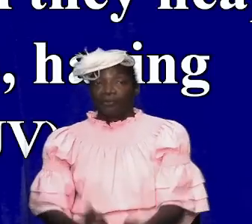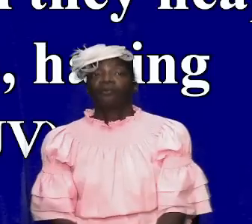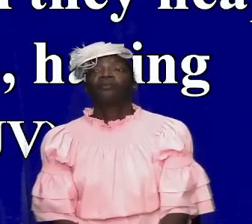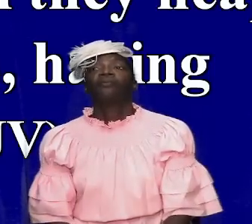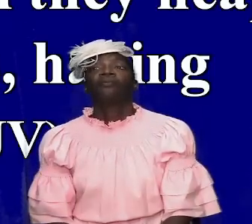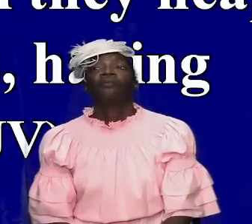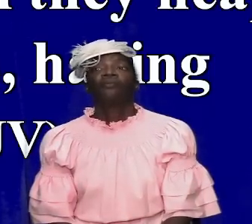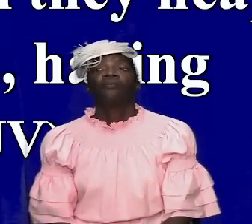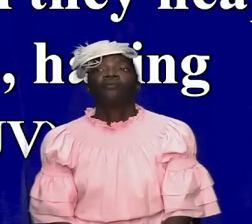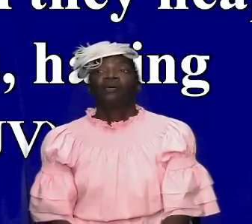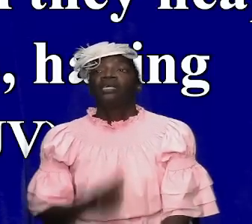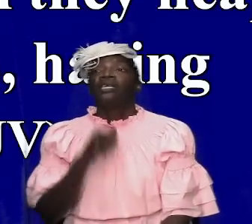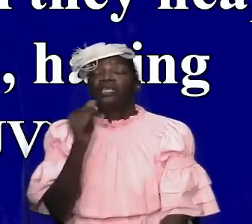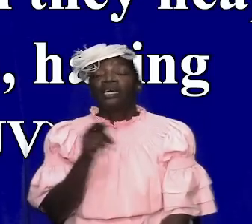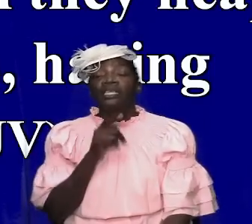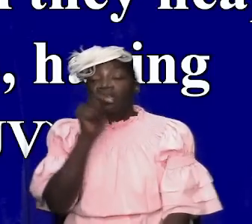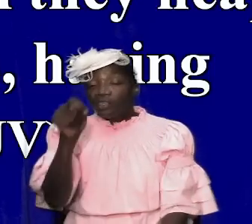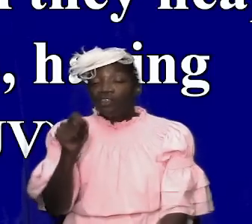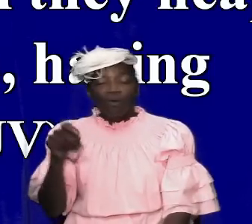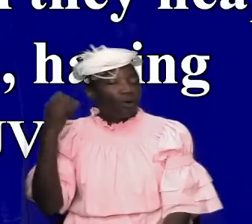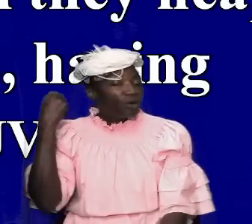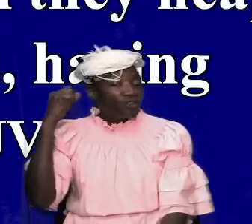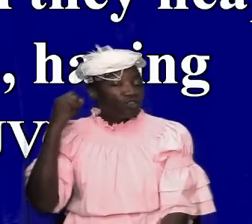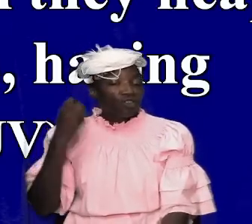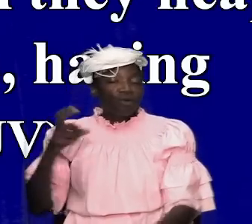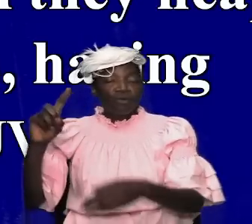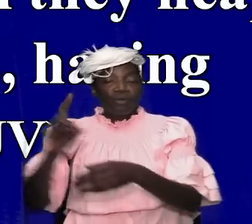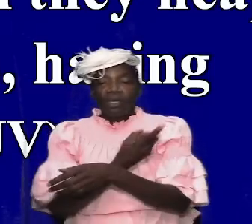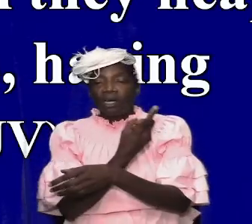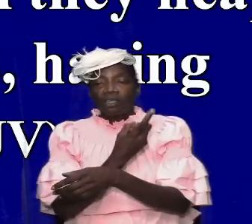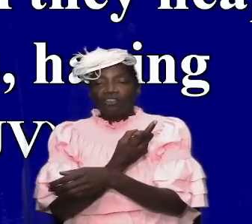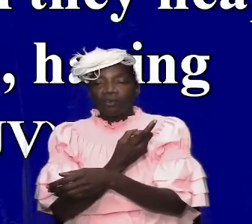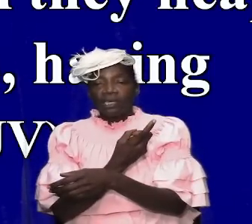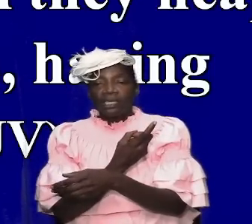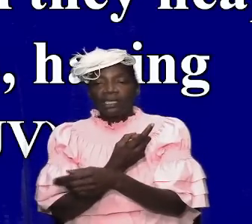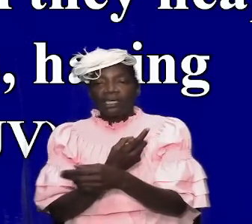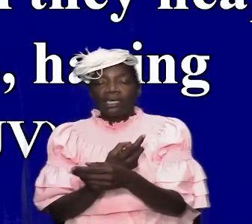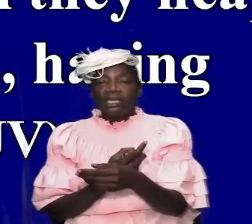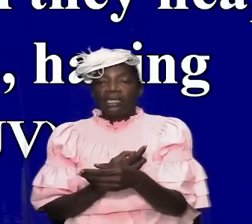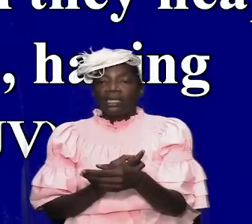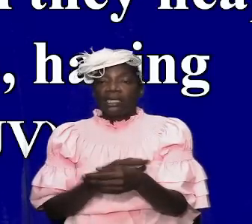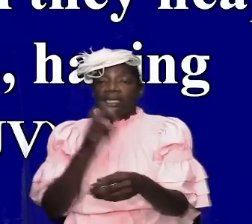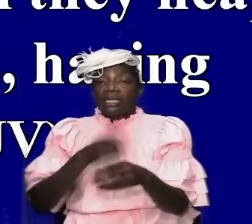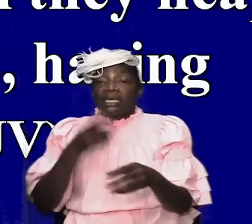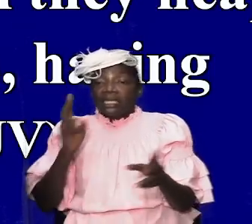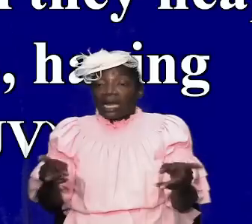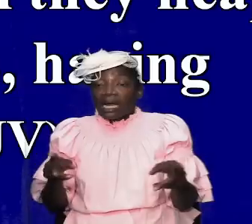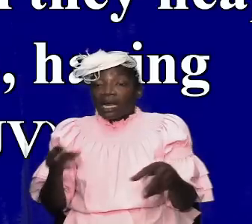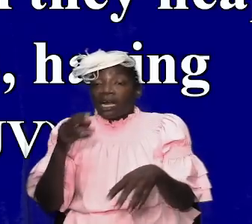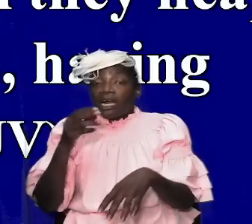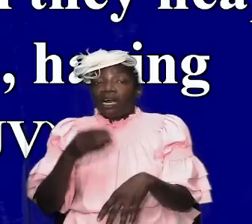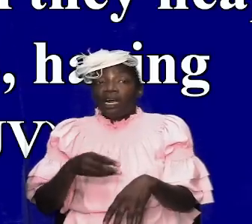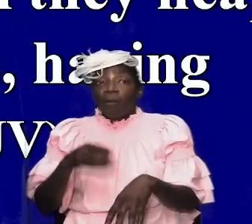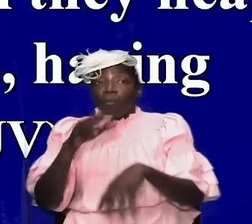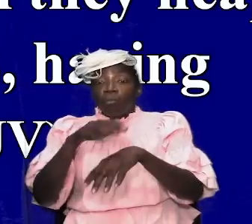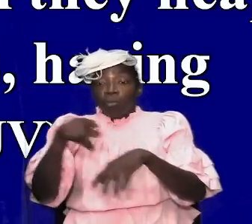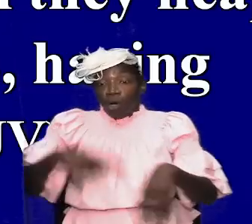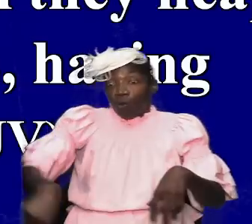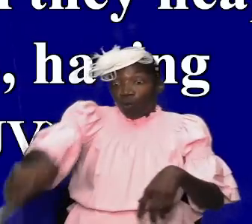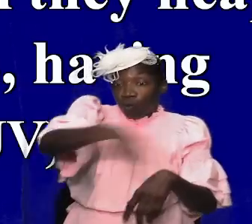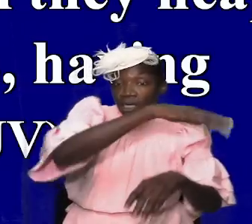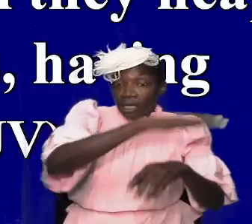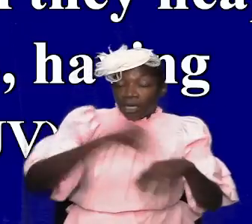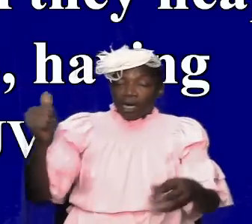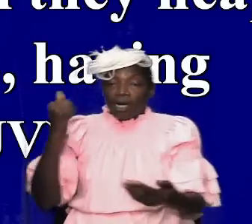when they will not endure sound doctrine because sound doctrine sometimes is hard but we are called to sacrifice as